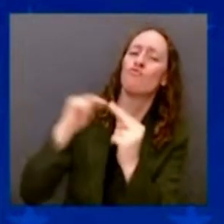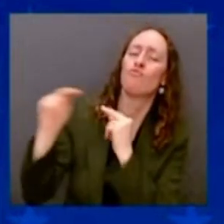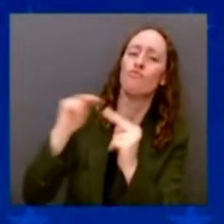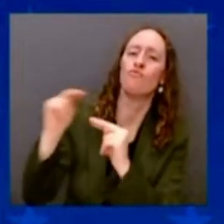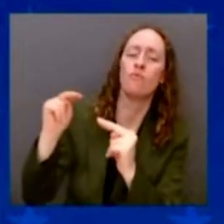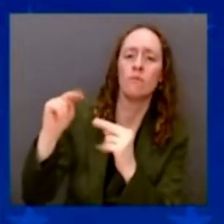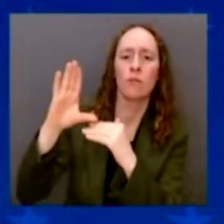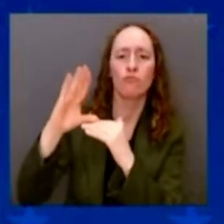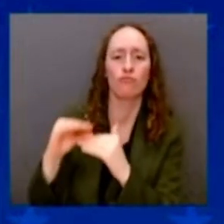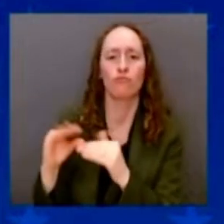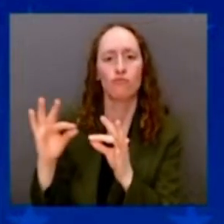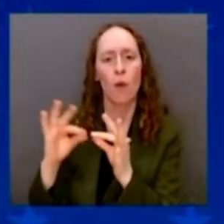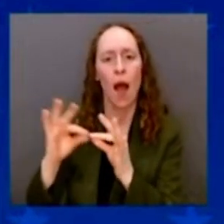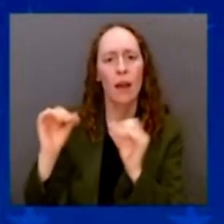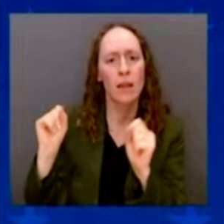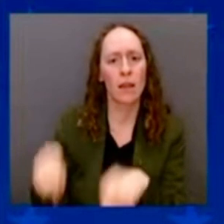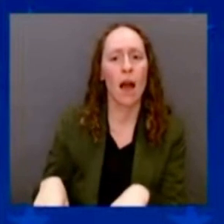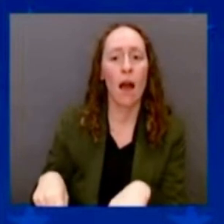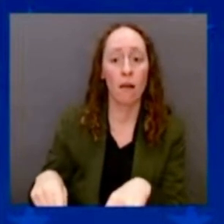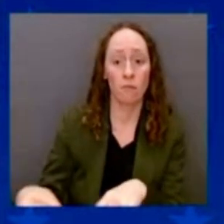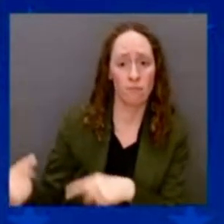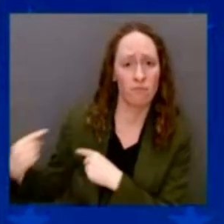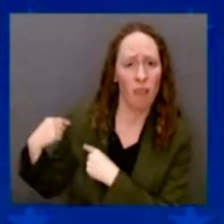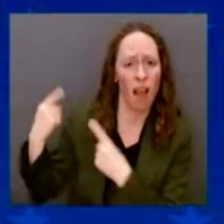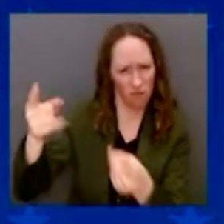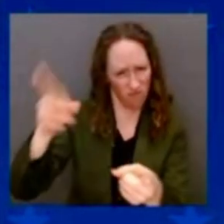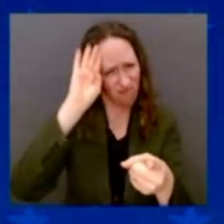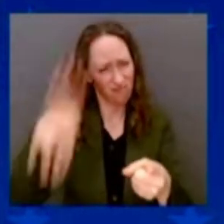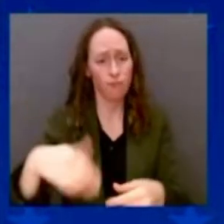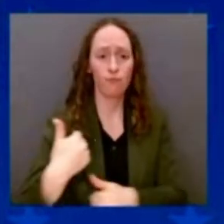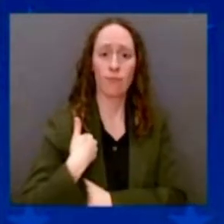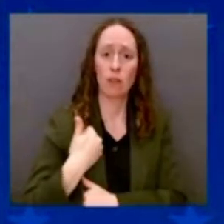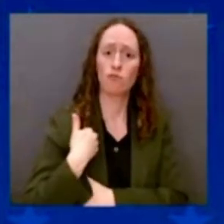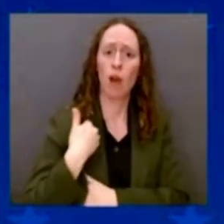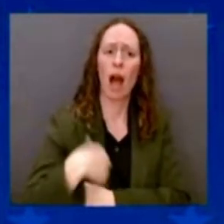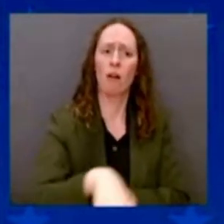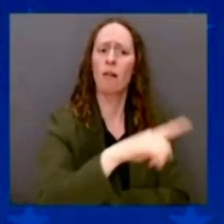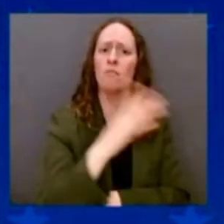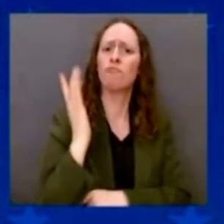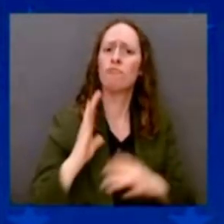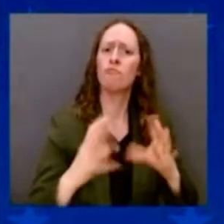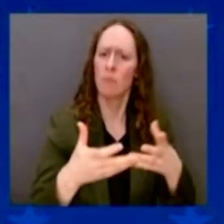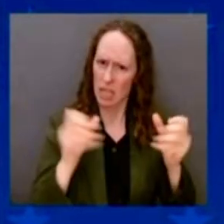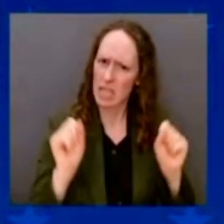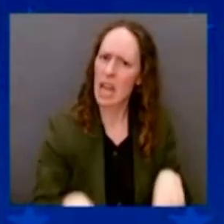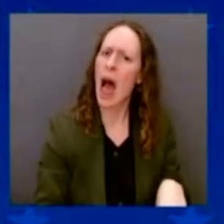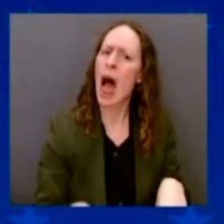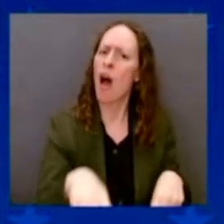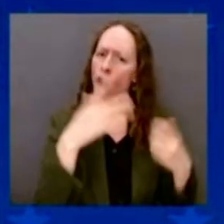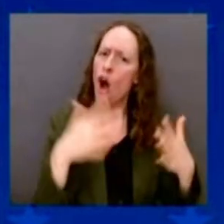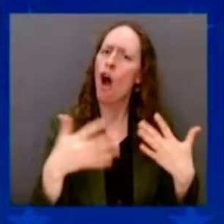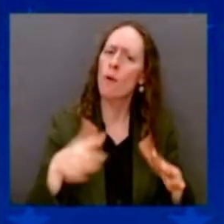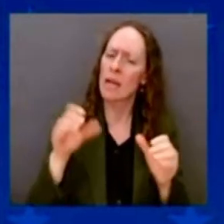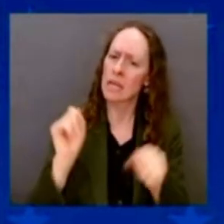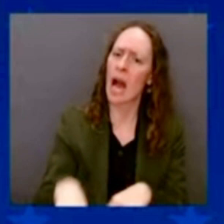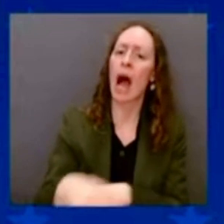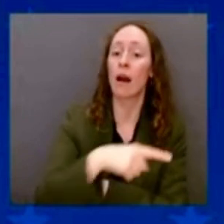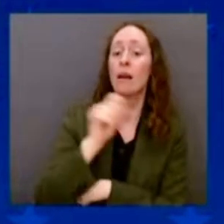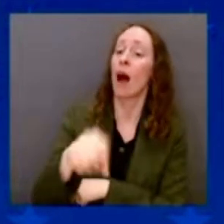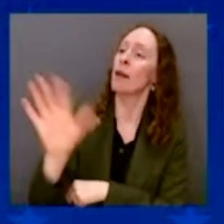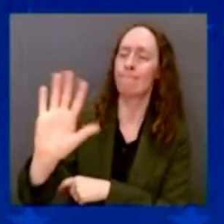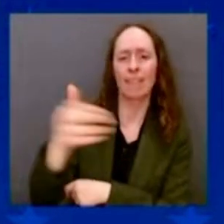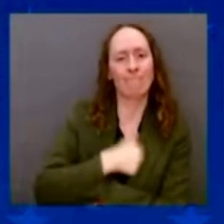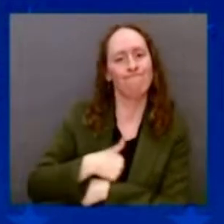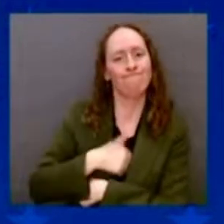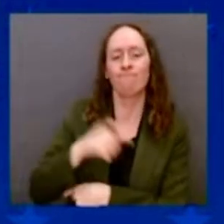At the VA, they're able to say, we're only going to pay X amount of dollars for this particular drug that, in fact, the veterans need. The